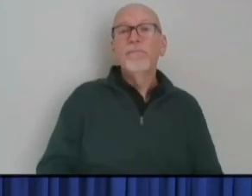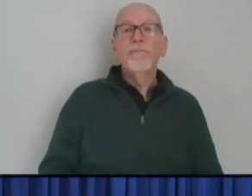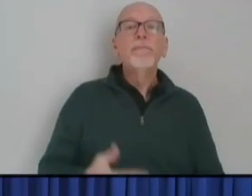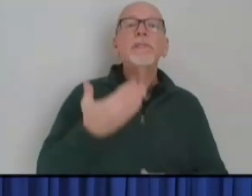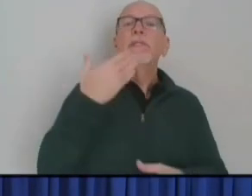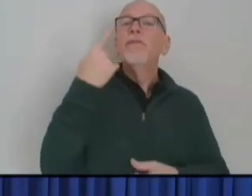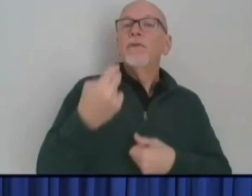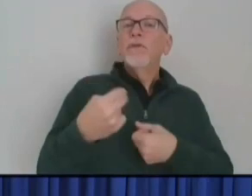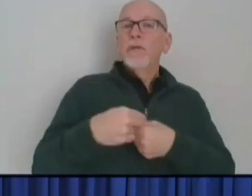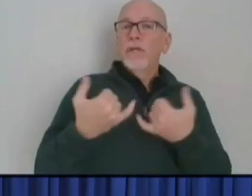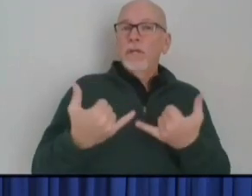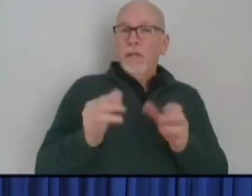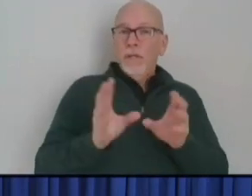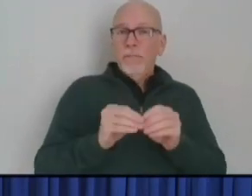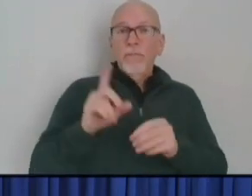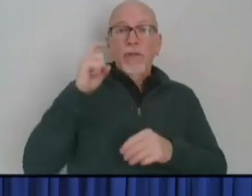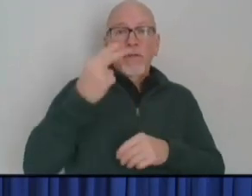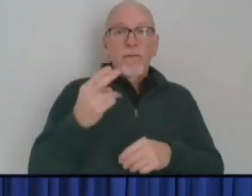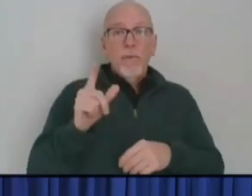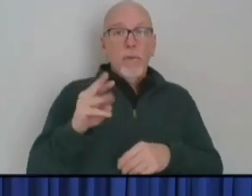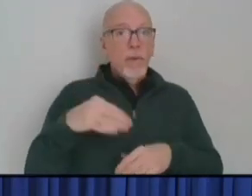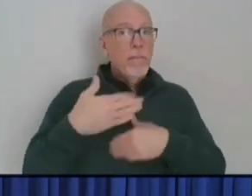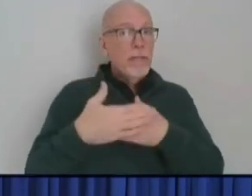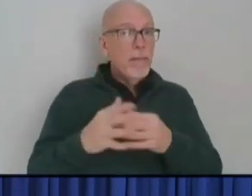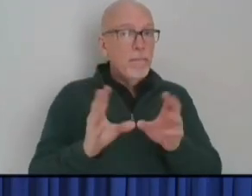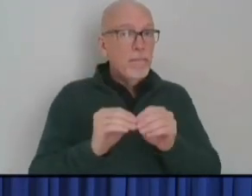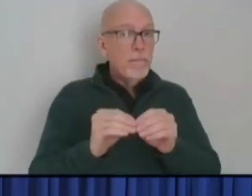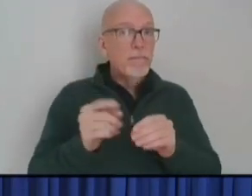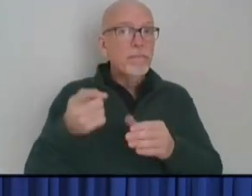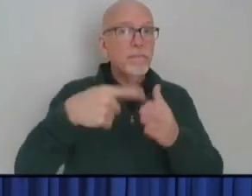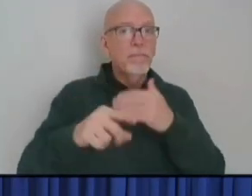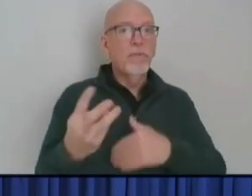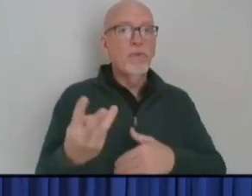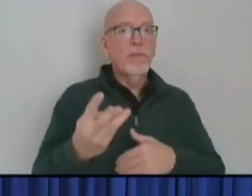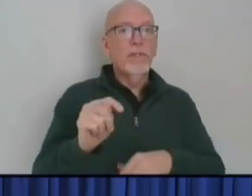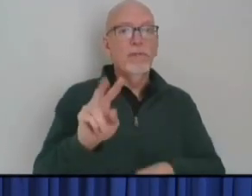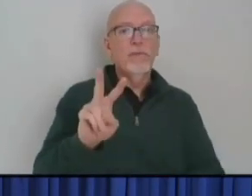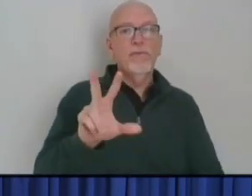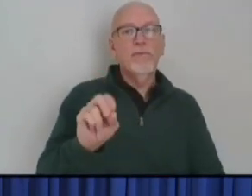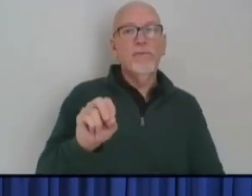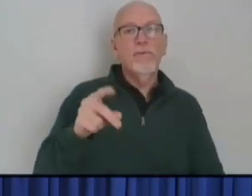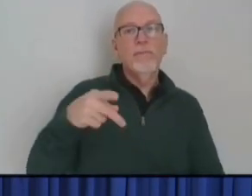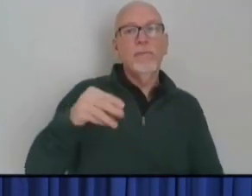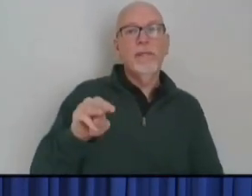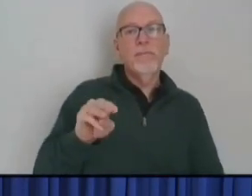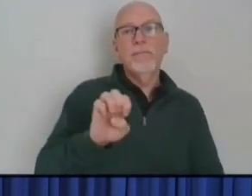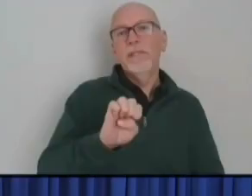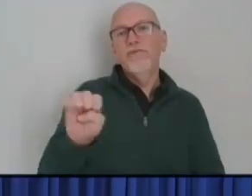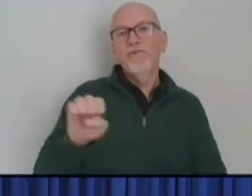today's briefing. Governor Holcomb's next briefing will be next Wednesday at 2.30 p.m. Eastern.